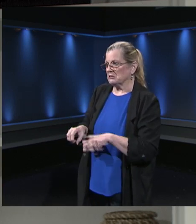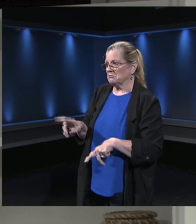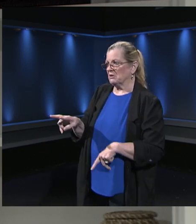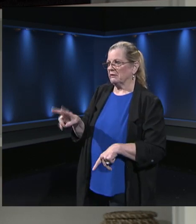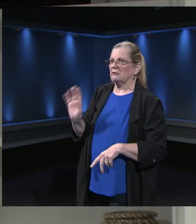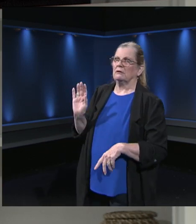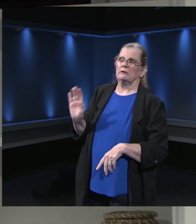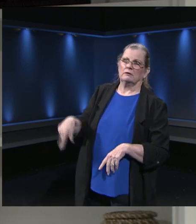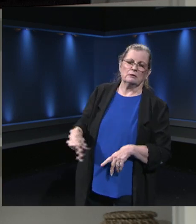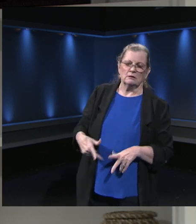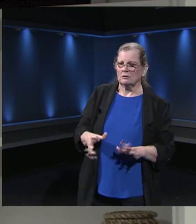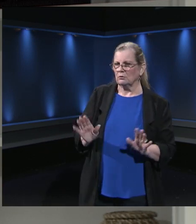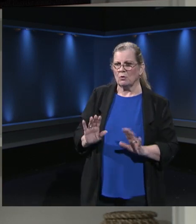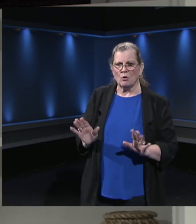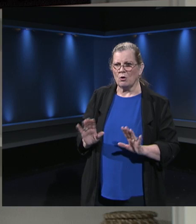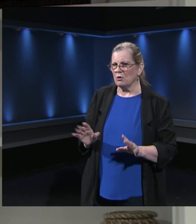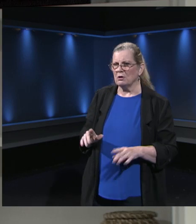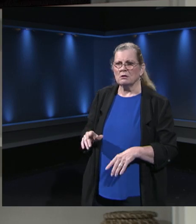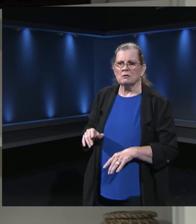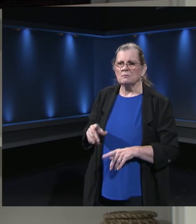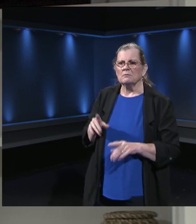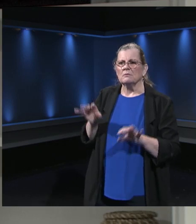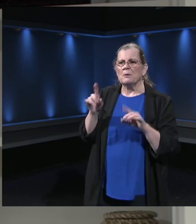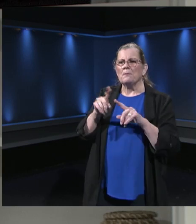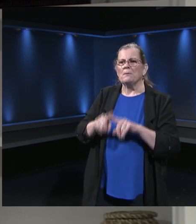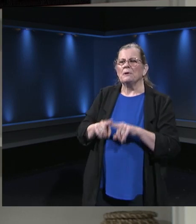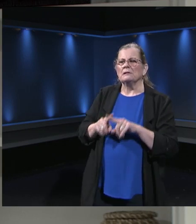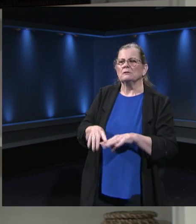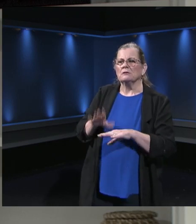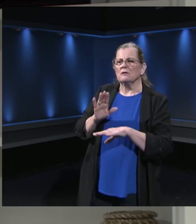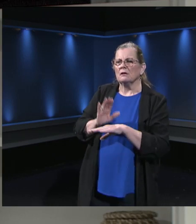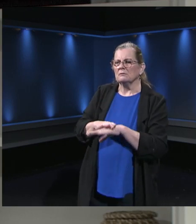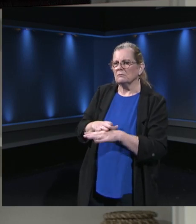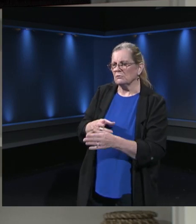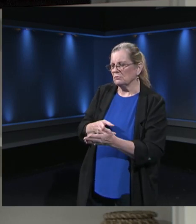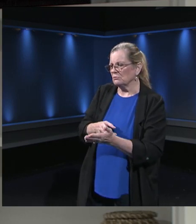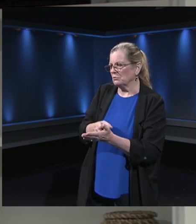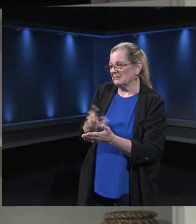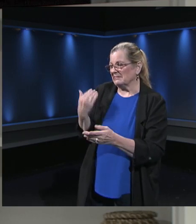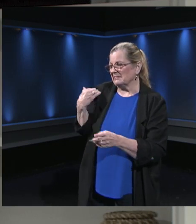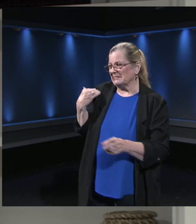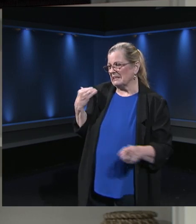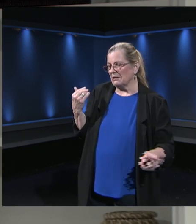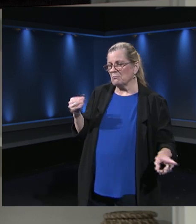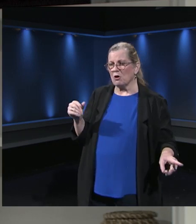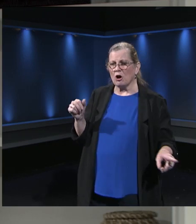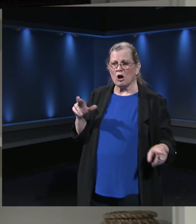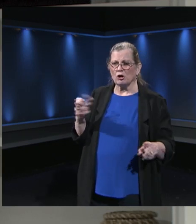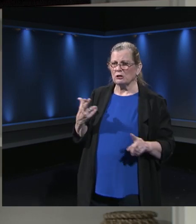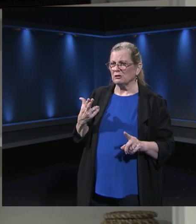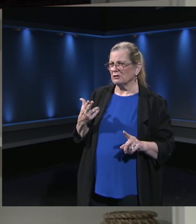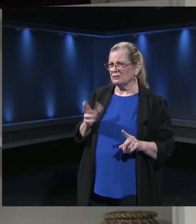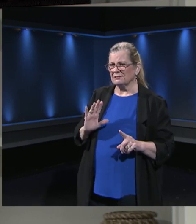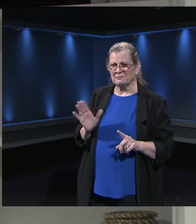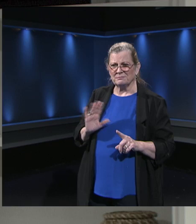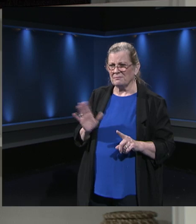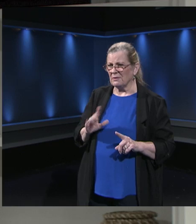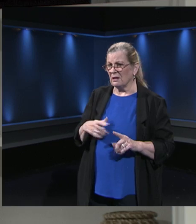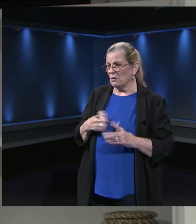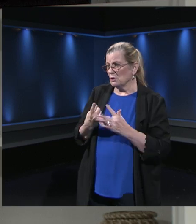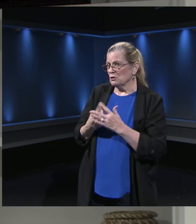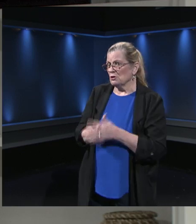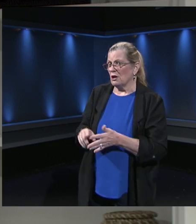community, based on two weeks in March. Judge us on a legacy of year after year